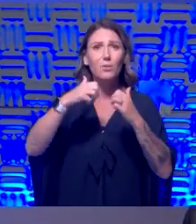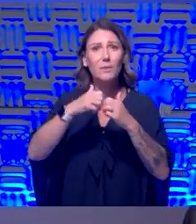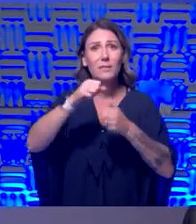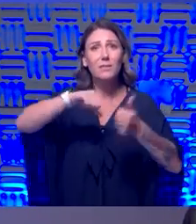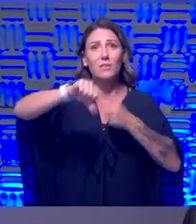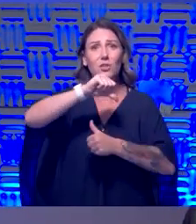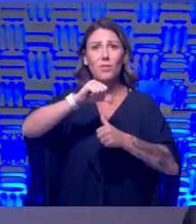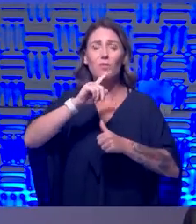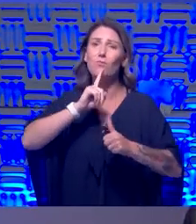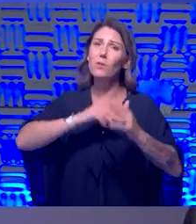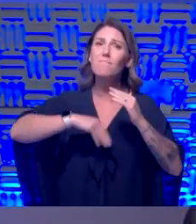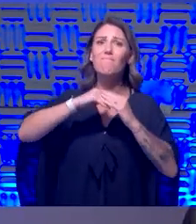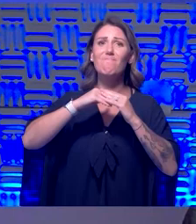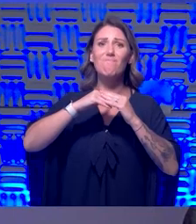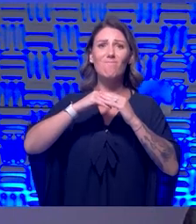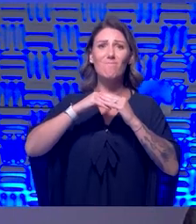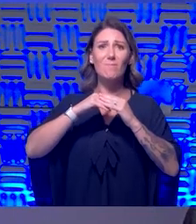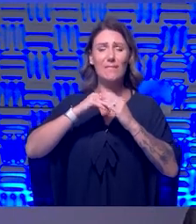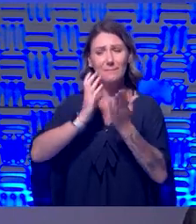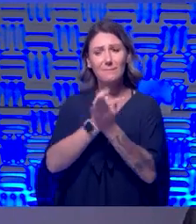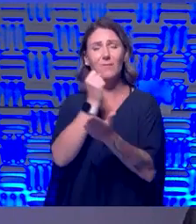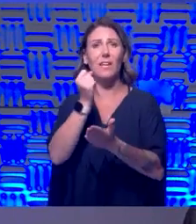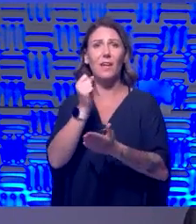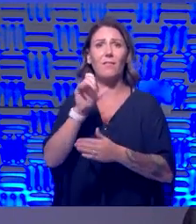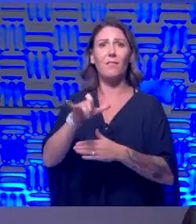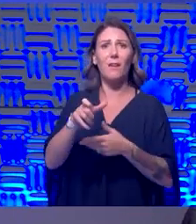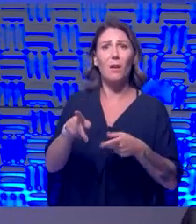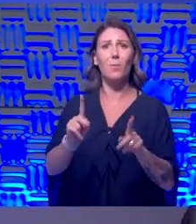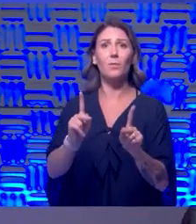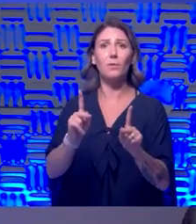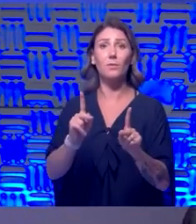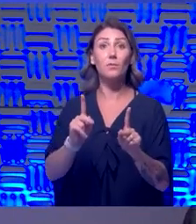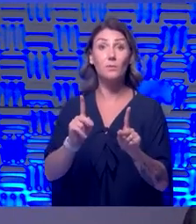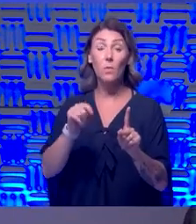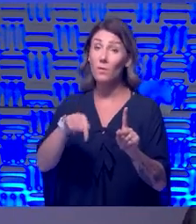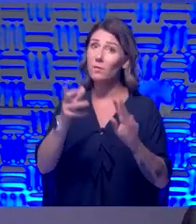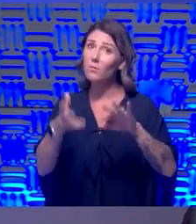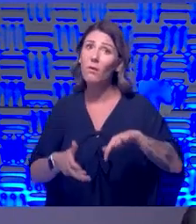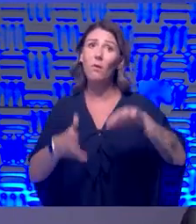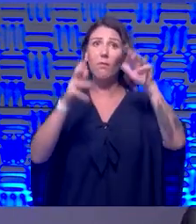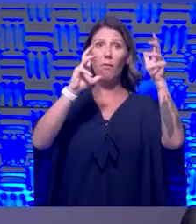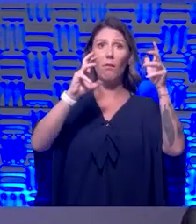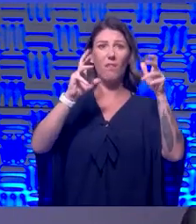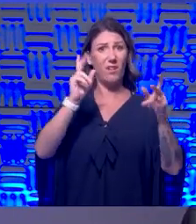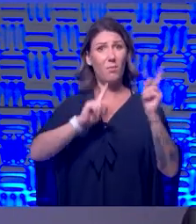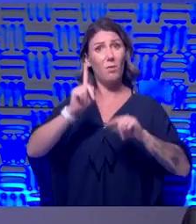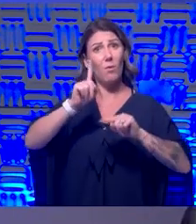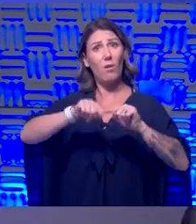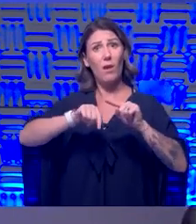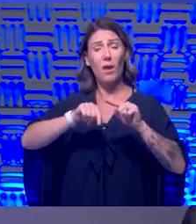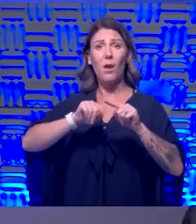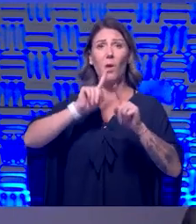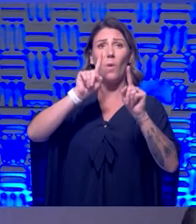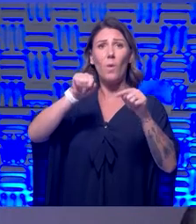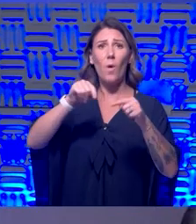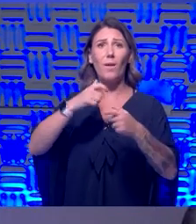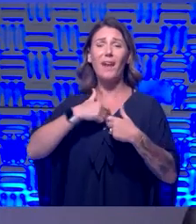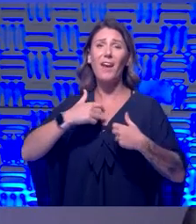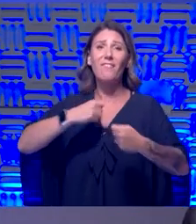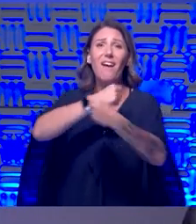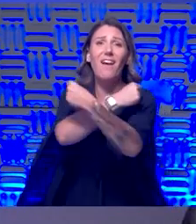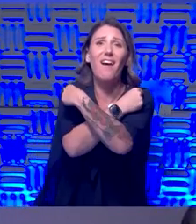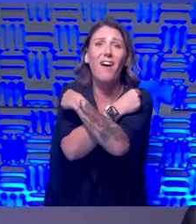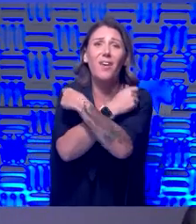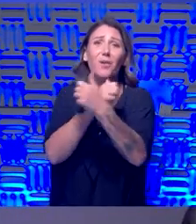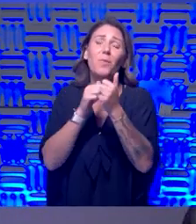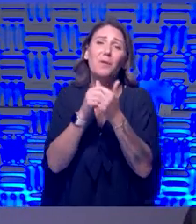really trying to maximize that. And so this has been very disruptive for people who can't go and have that intimate, have the hug with, with